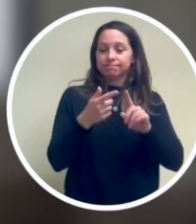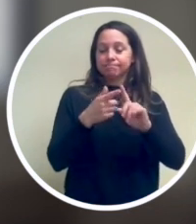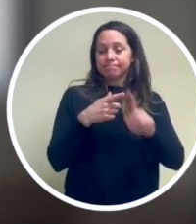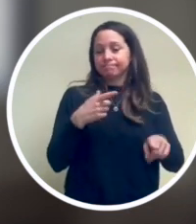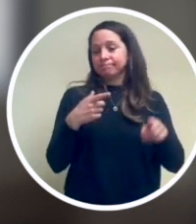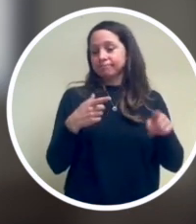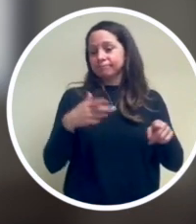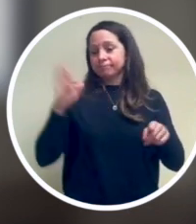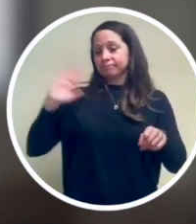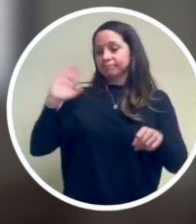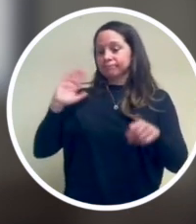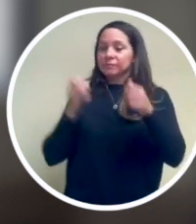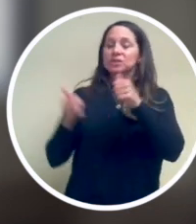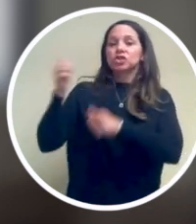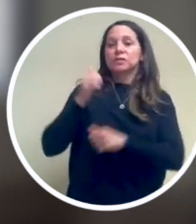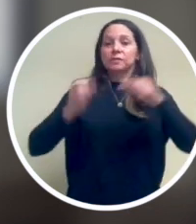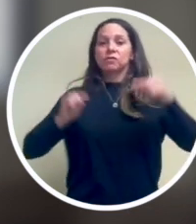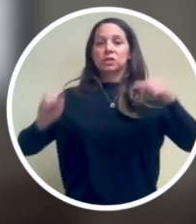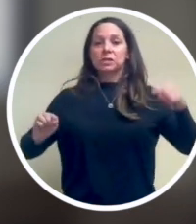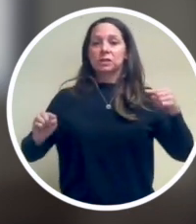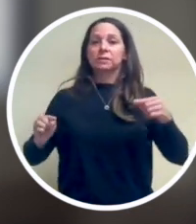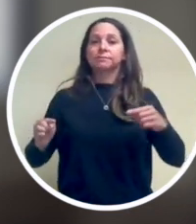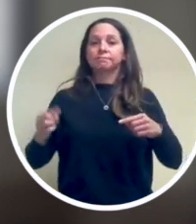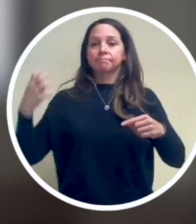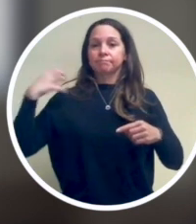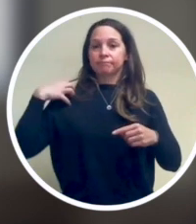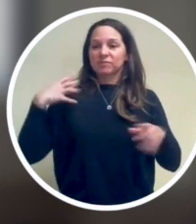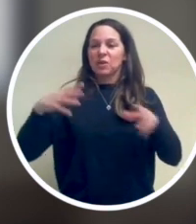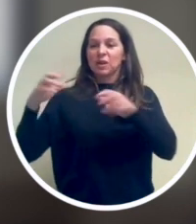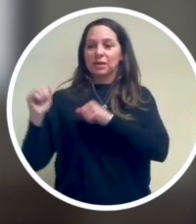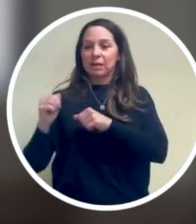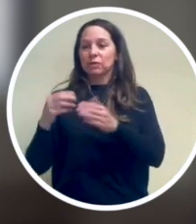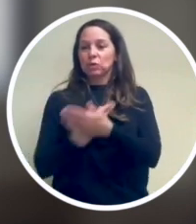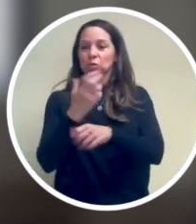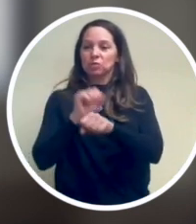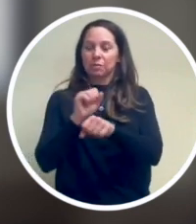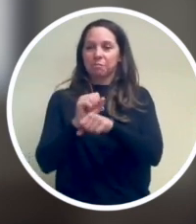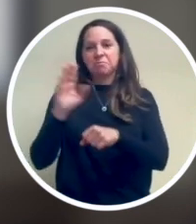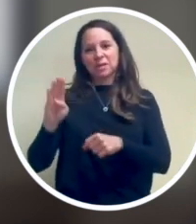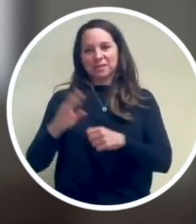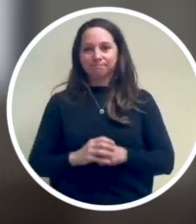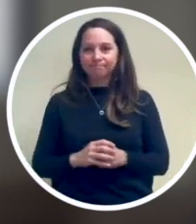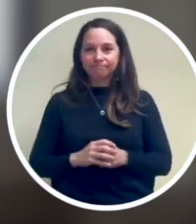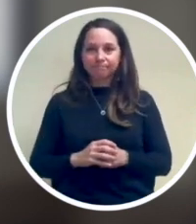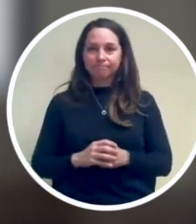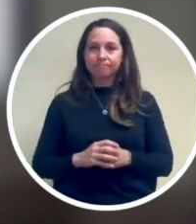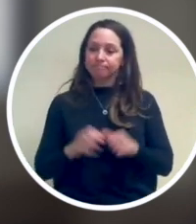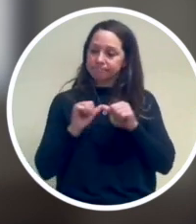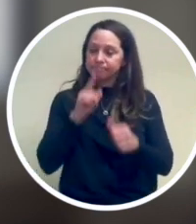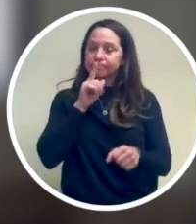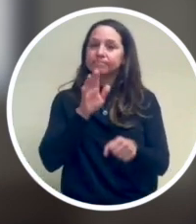by Yemesi Olerontola-Coates, our former Chief Diversity Officer, who recently left to take a job at WGBH in Boston.